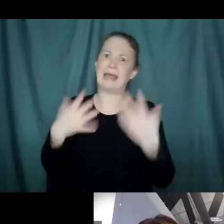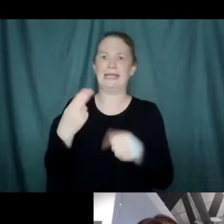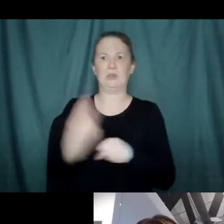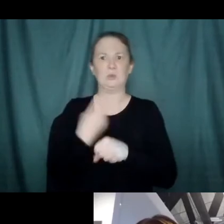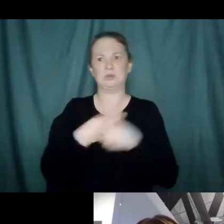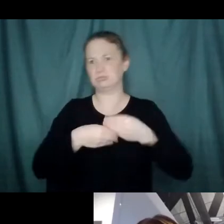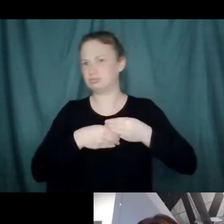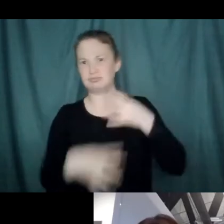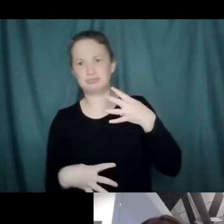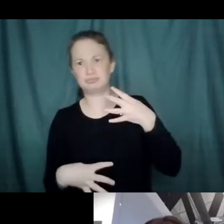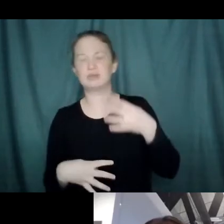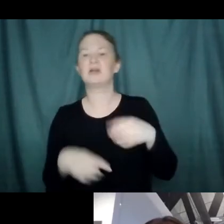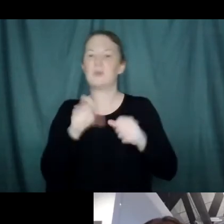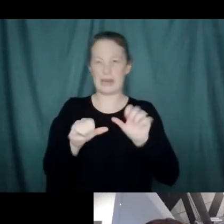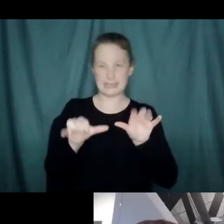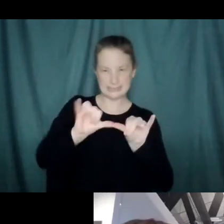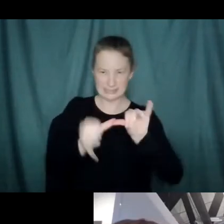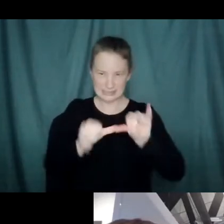to engineer it for its own use.